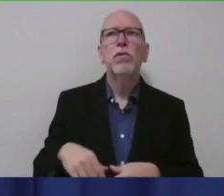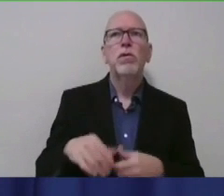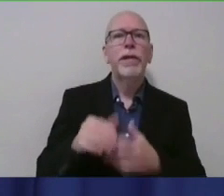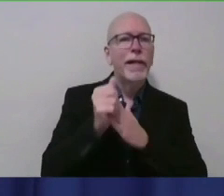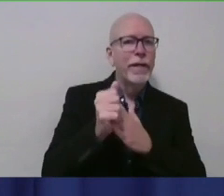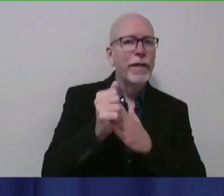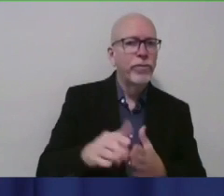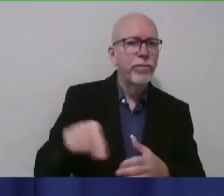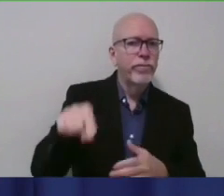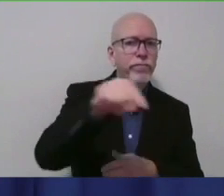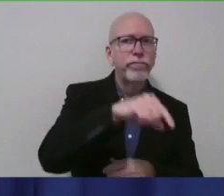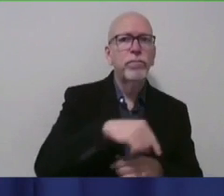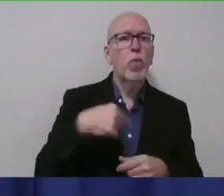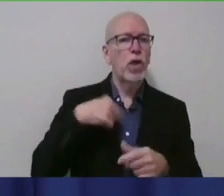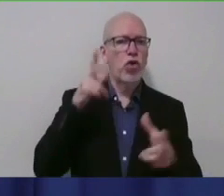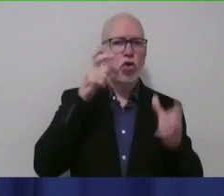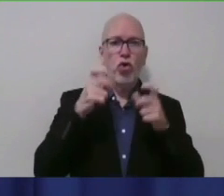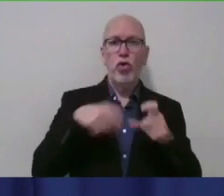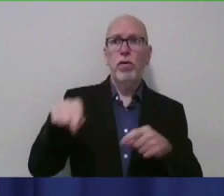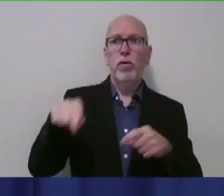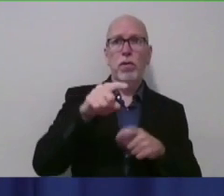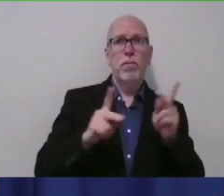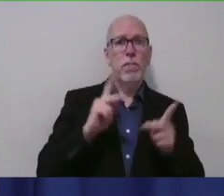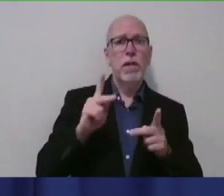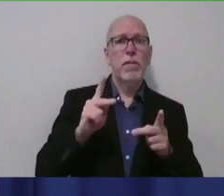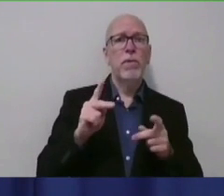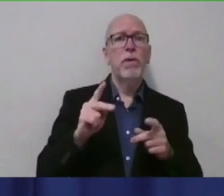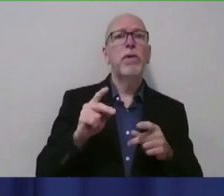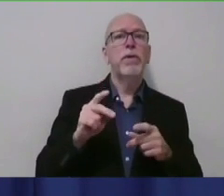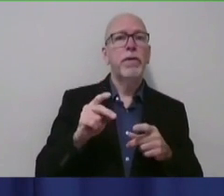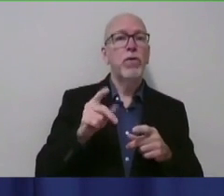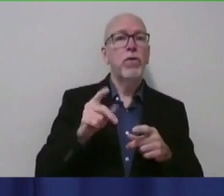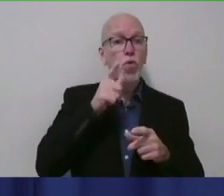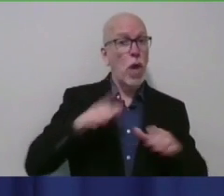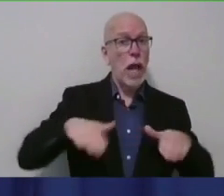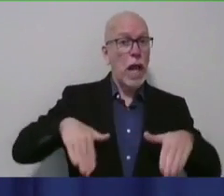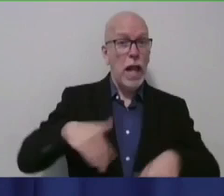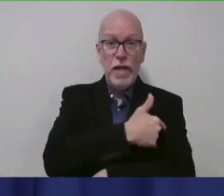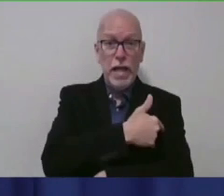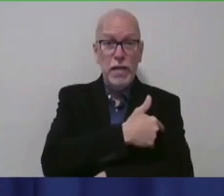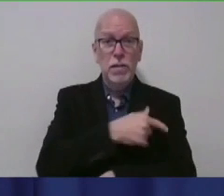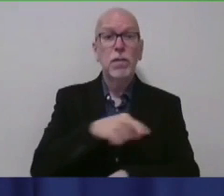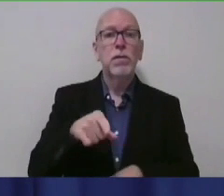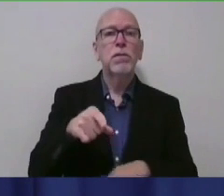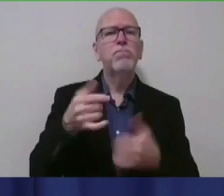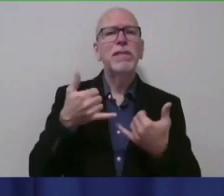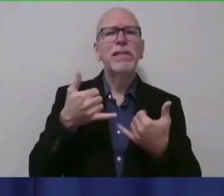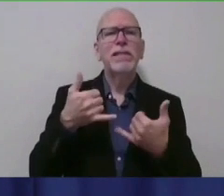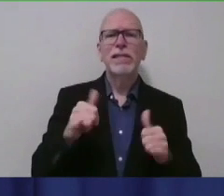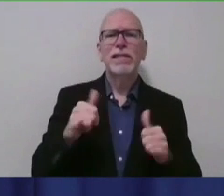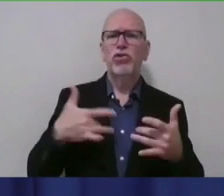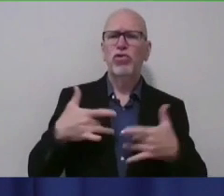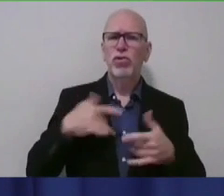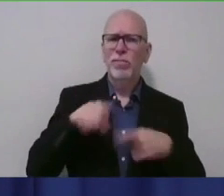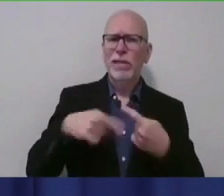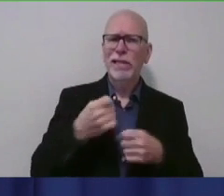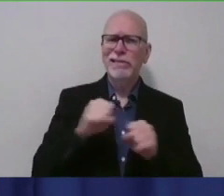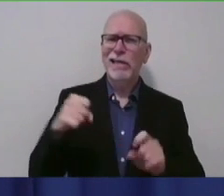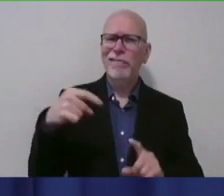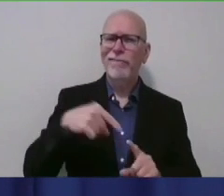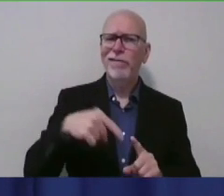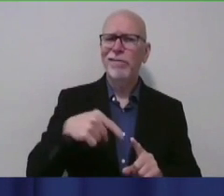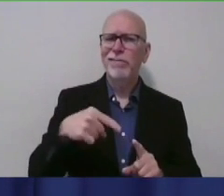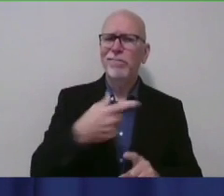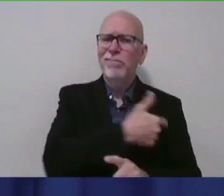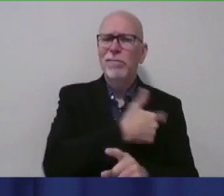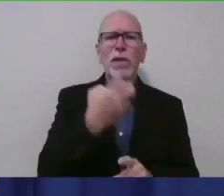We've heard from people that they are, the people who have yet to been vaccinated are still concerned about safety, you know, wanting